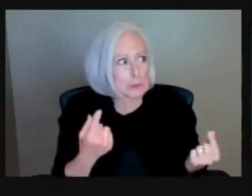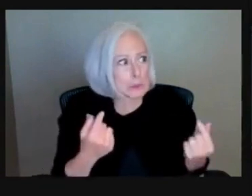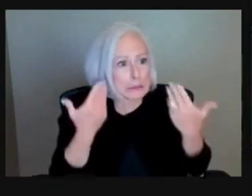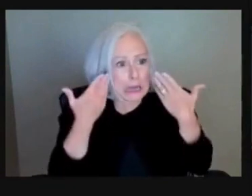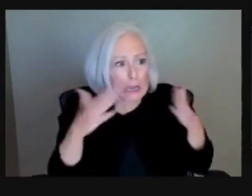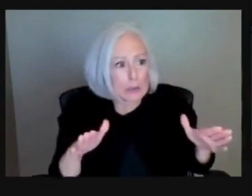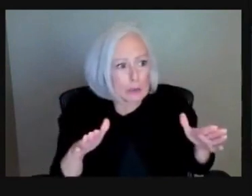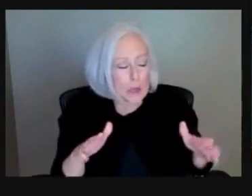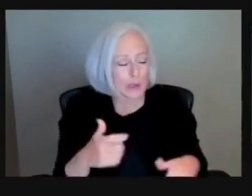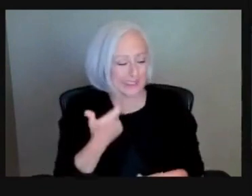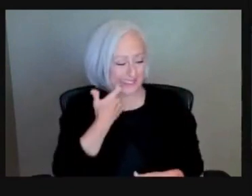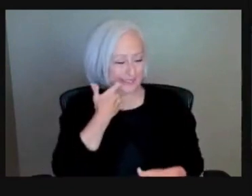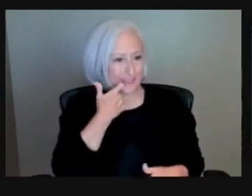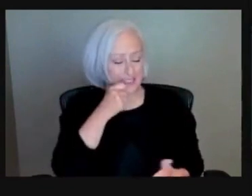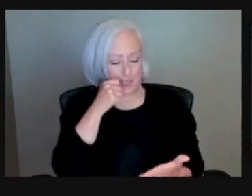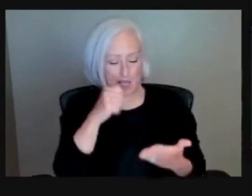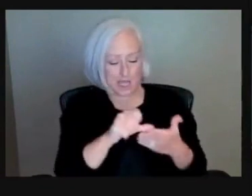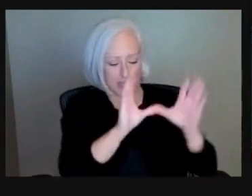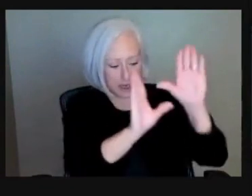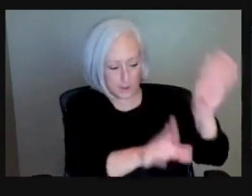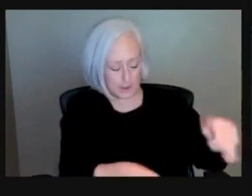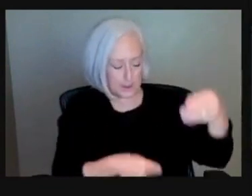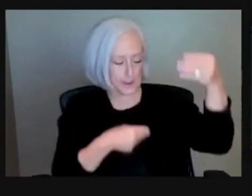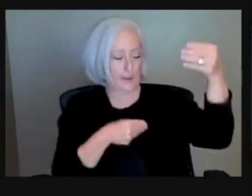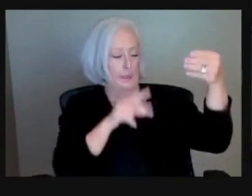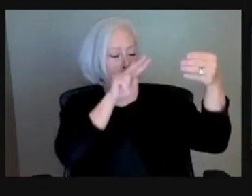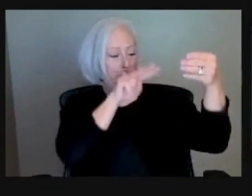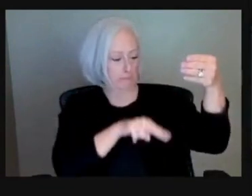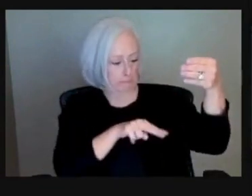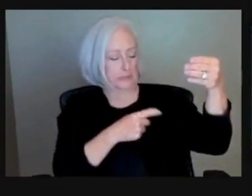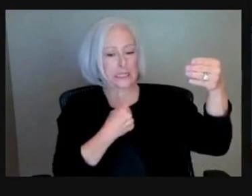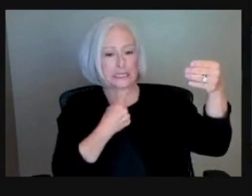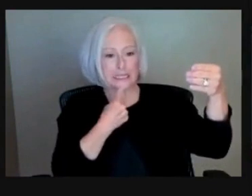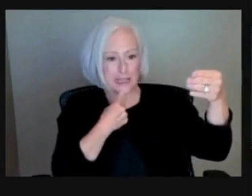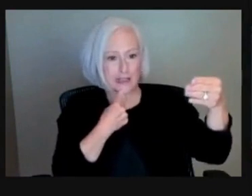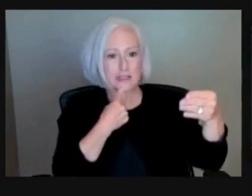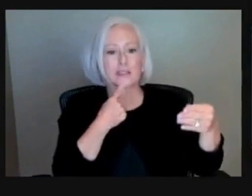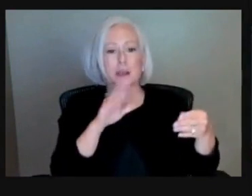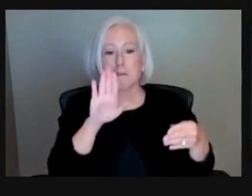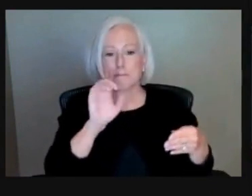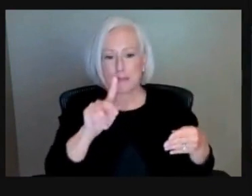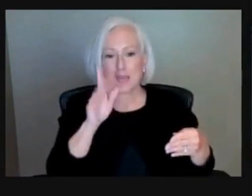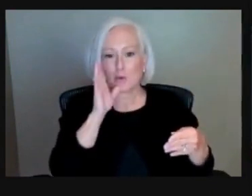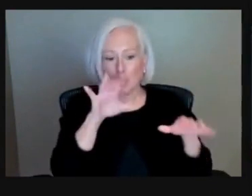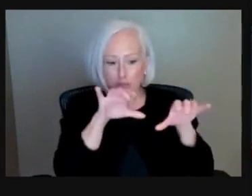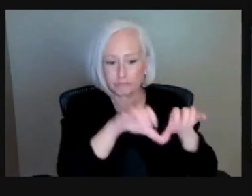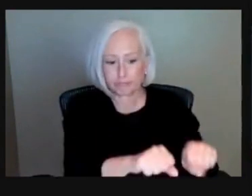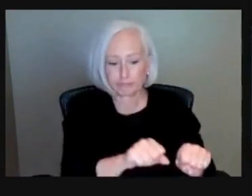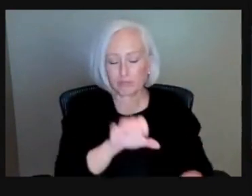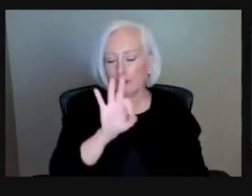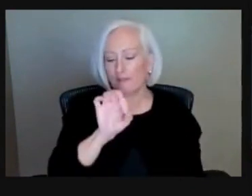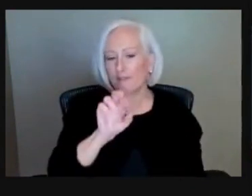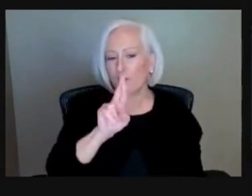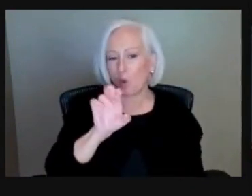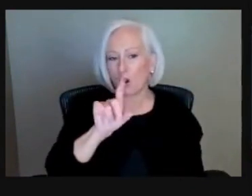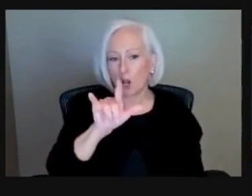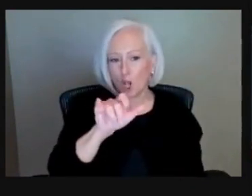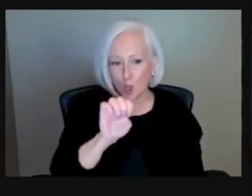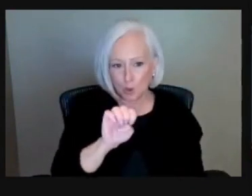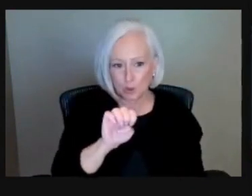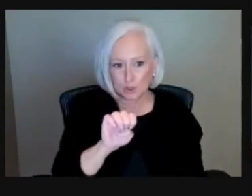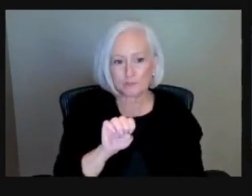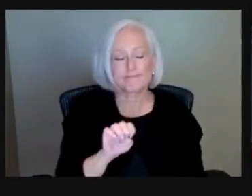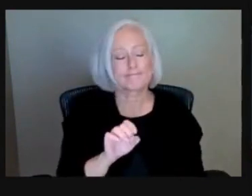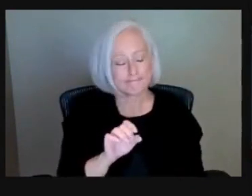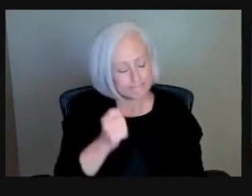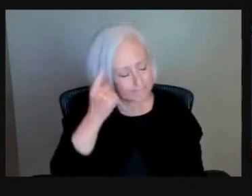from the bank saying that they're going to foreclose on me. So there's definitely a timeline here that is being followed. It's not just